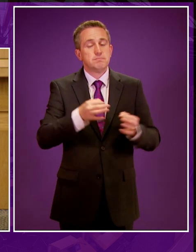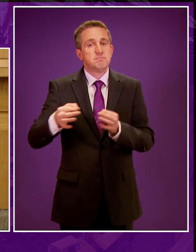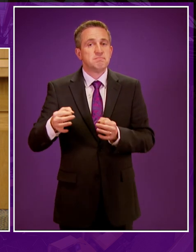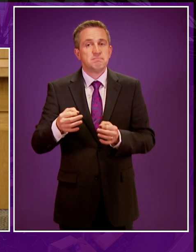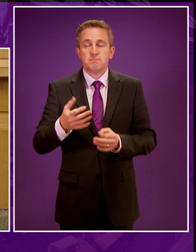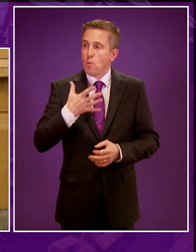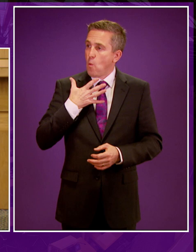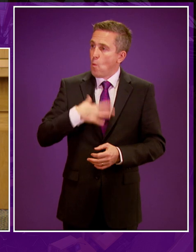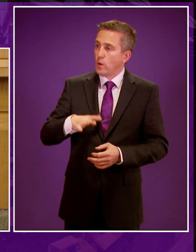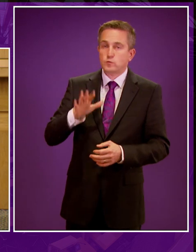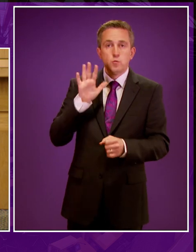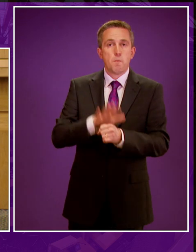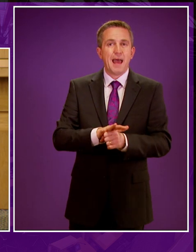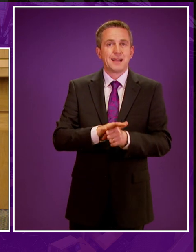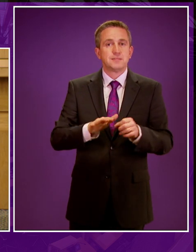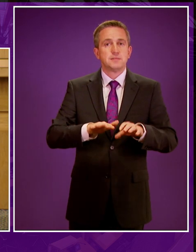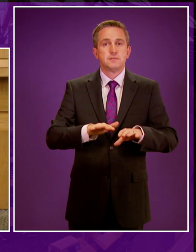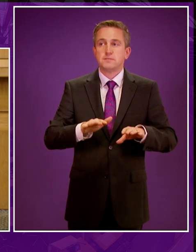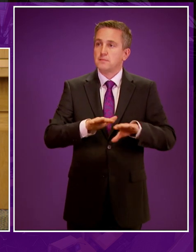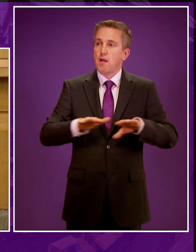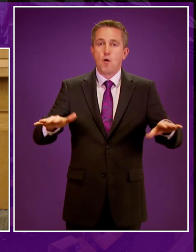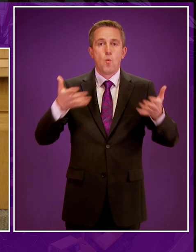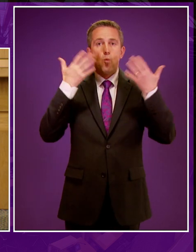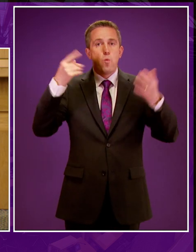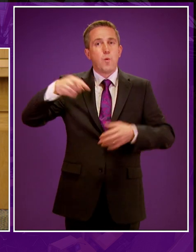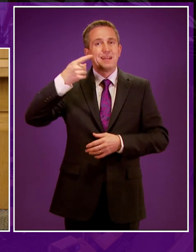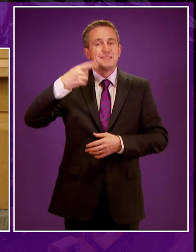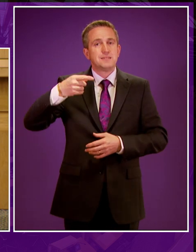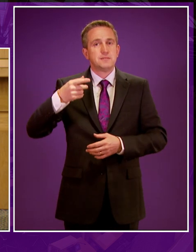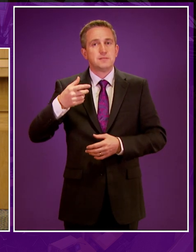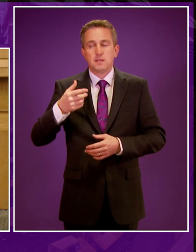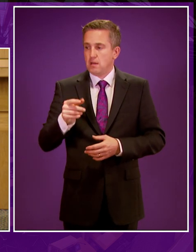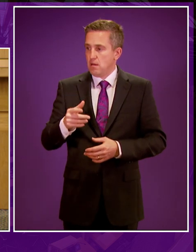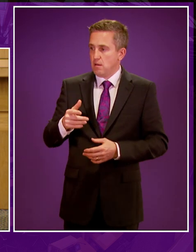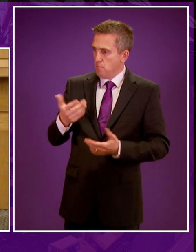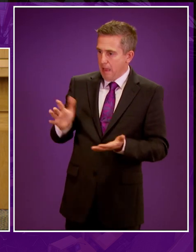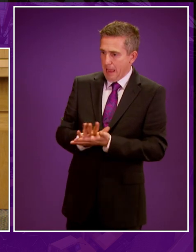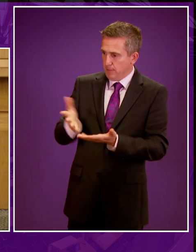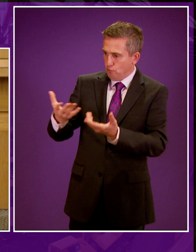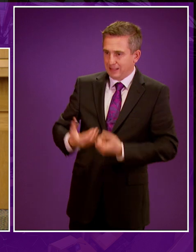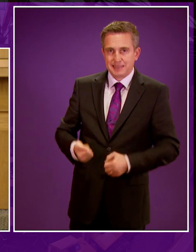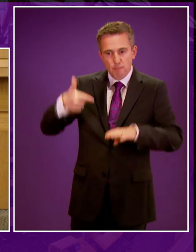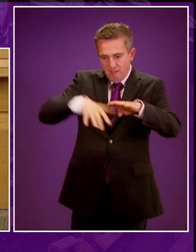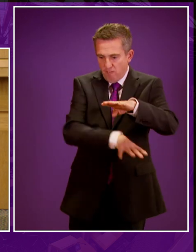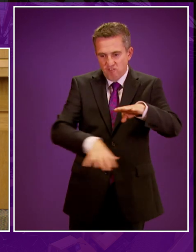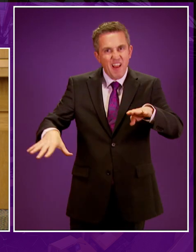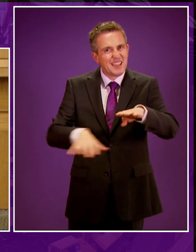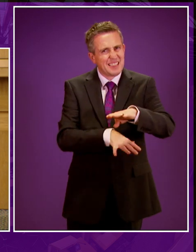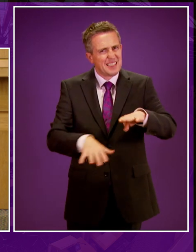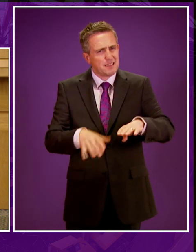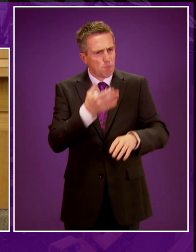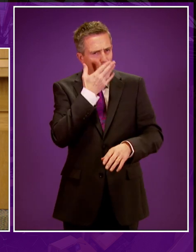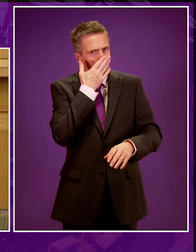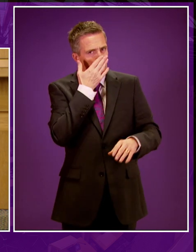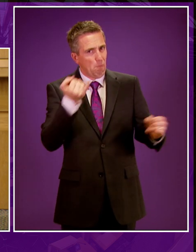onshore wind but let rip fracking. So don't want a wind farm either in your back garden or your back field, but quite happy to